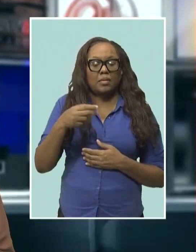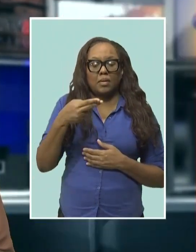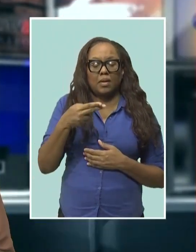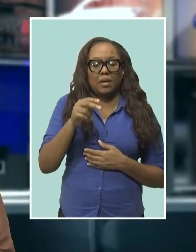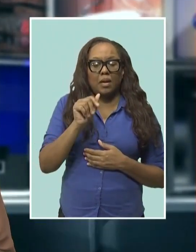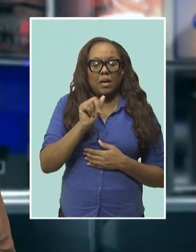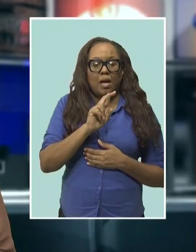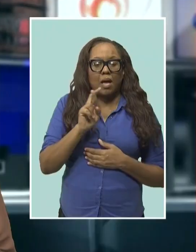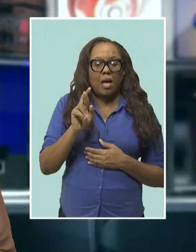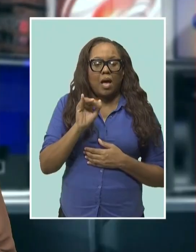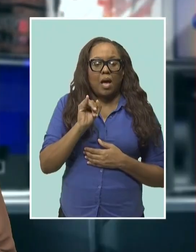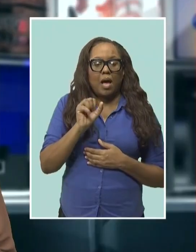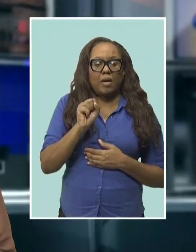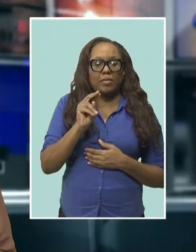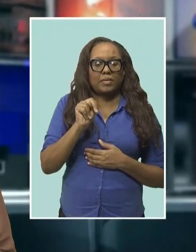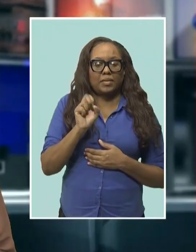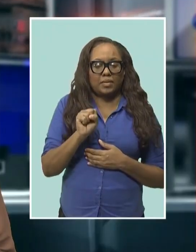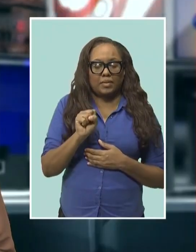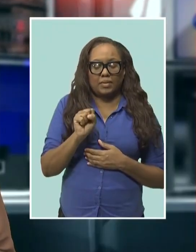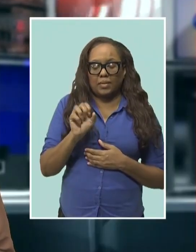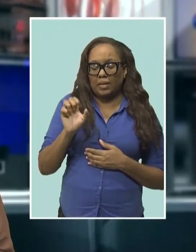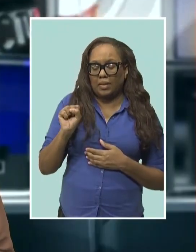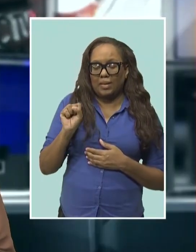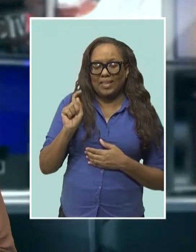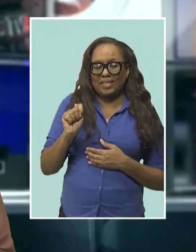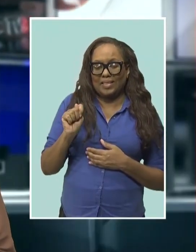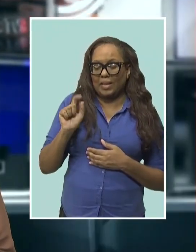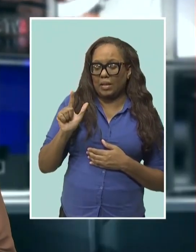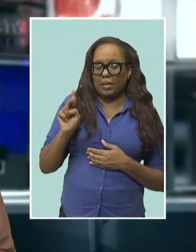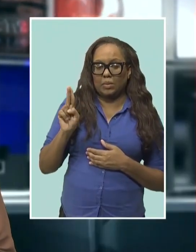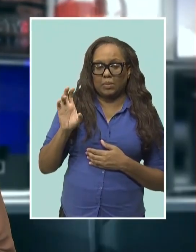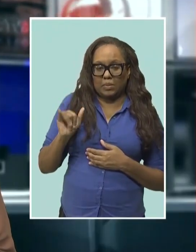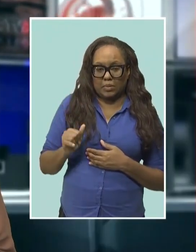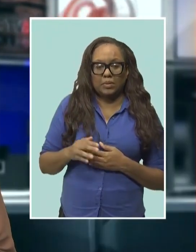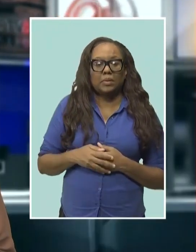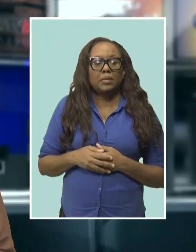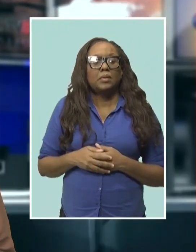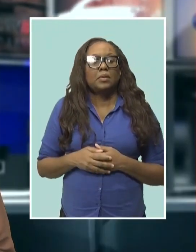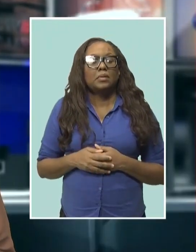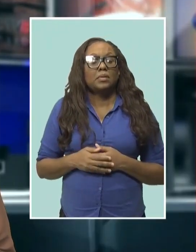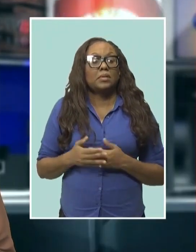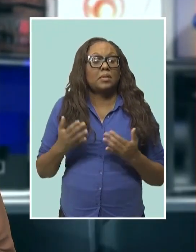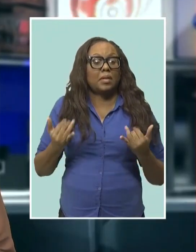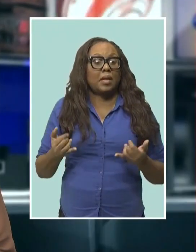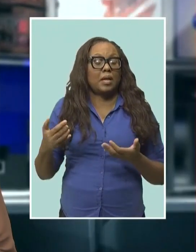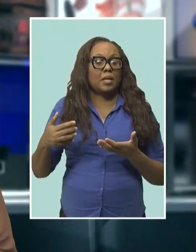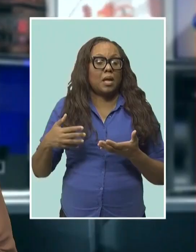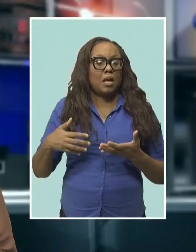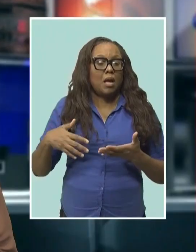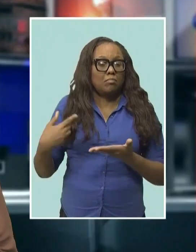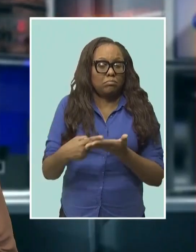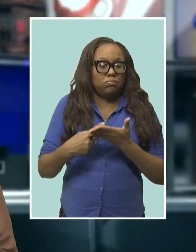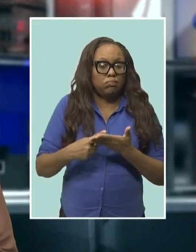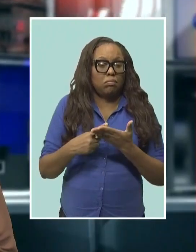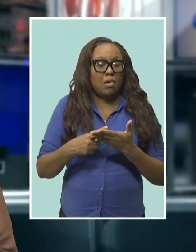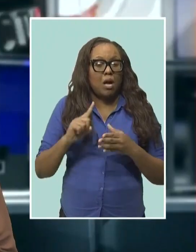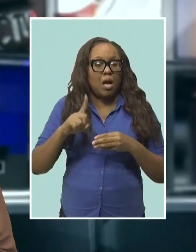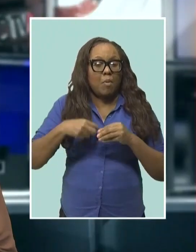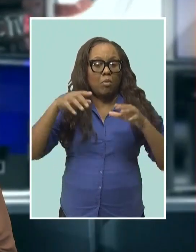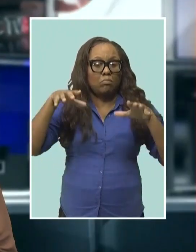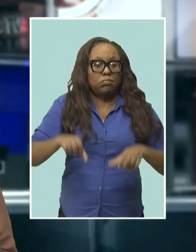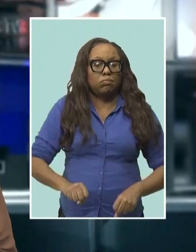brought by Minister of Housing, Lands and Maintenance, Dwight Sutherland, moved to acquire 9.024 acres of land at Harrison